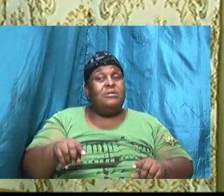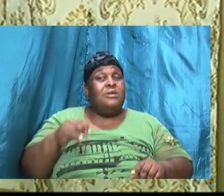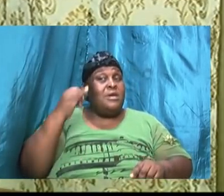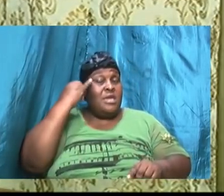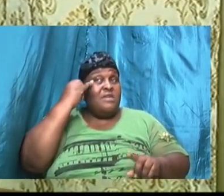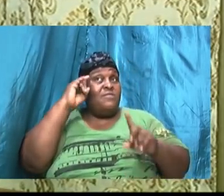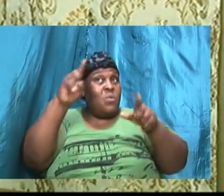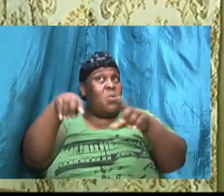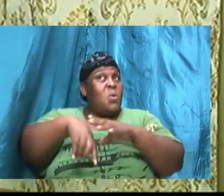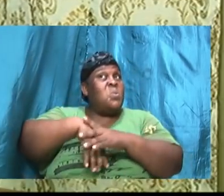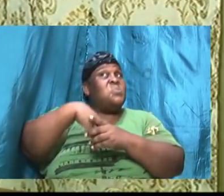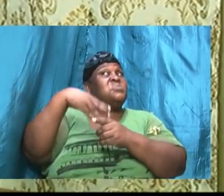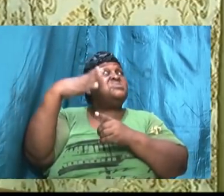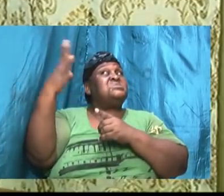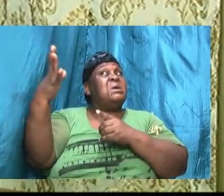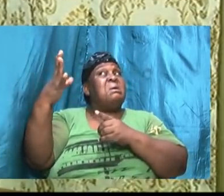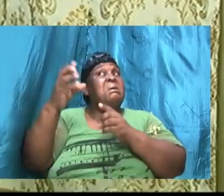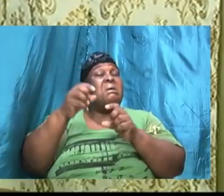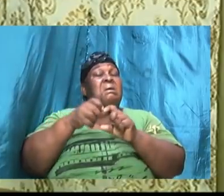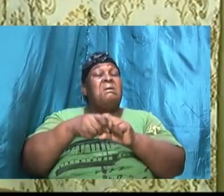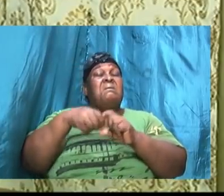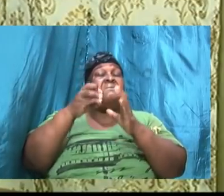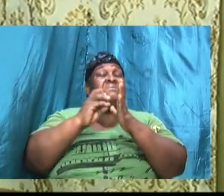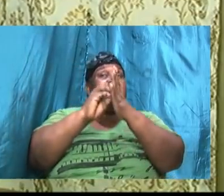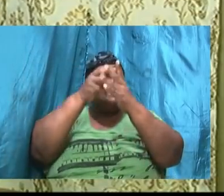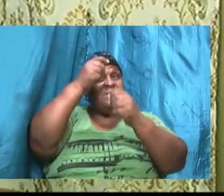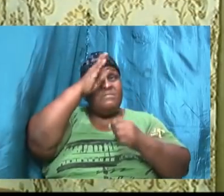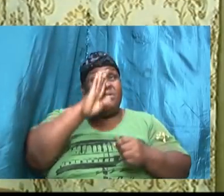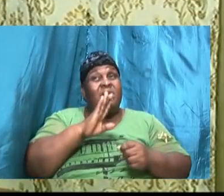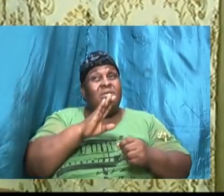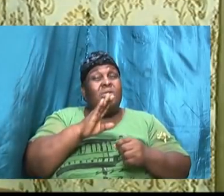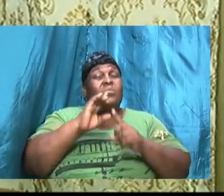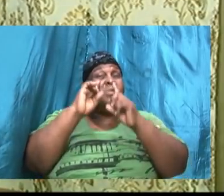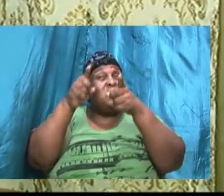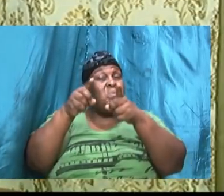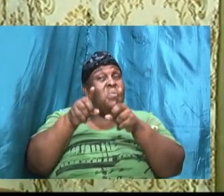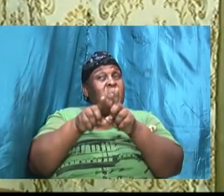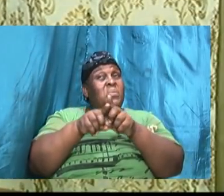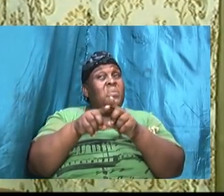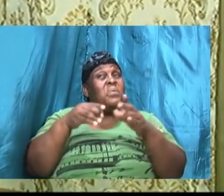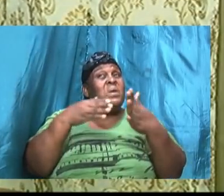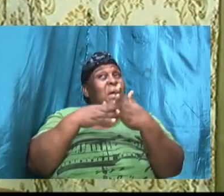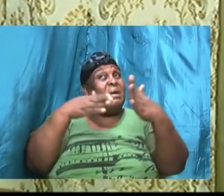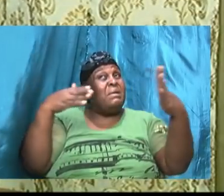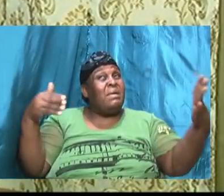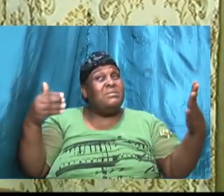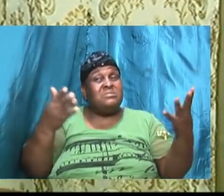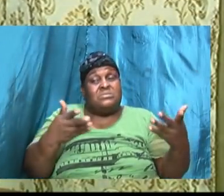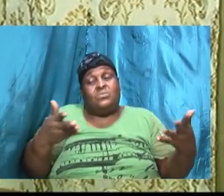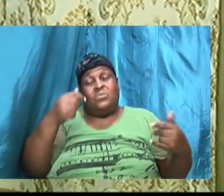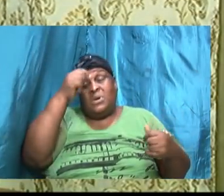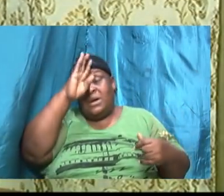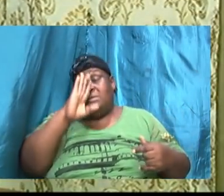then we will go against what God desires for us